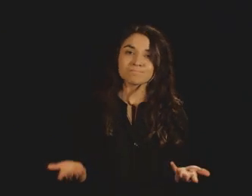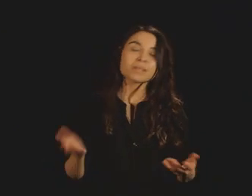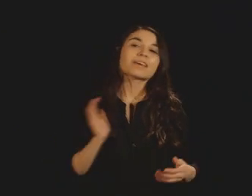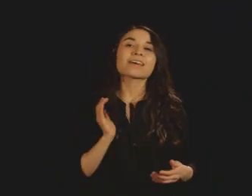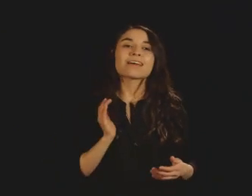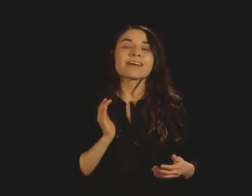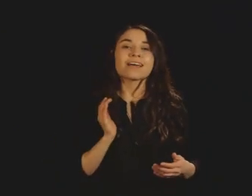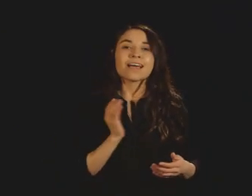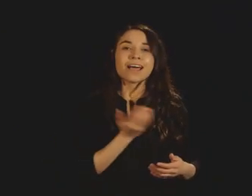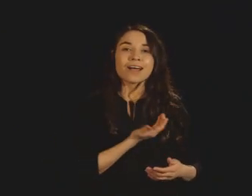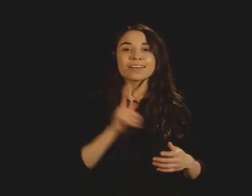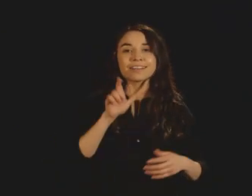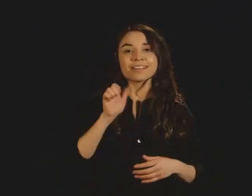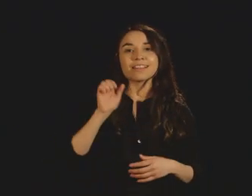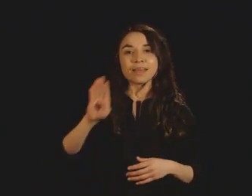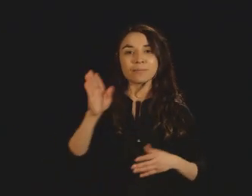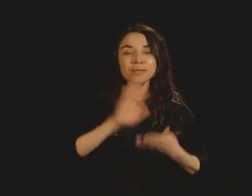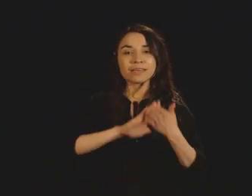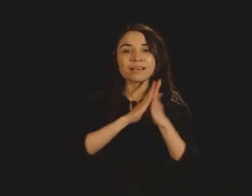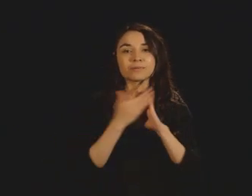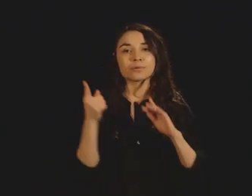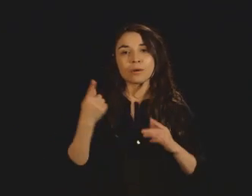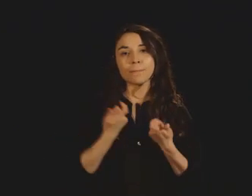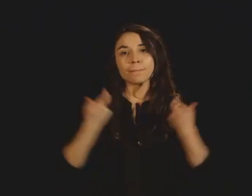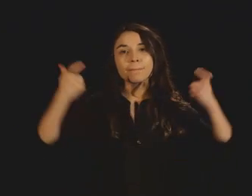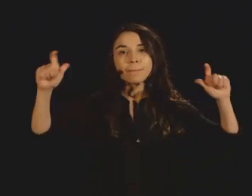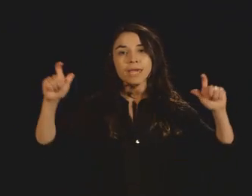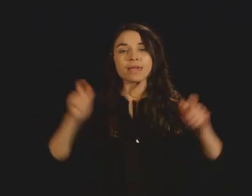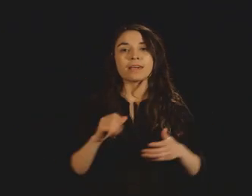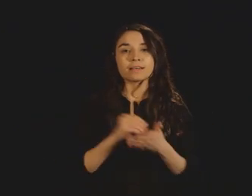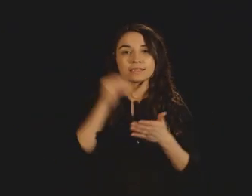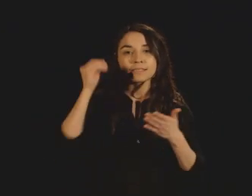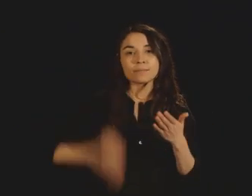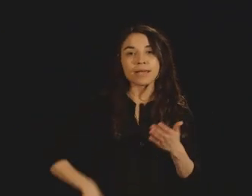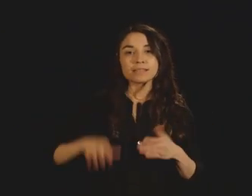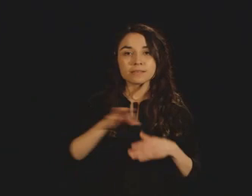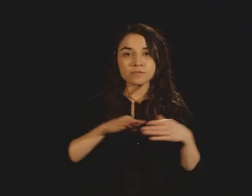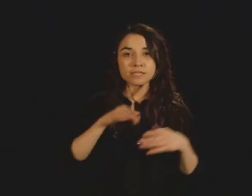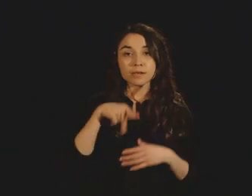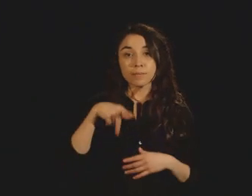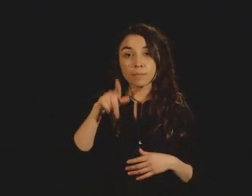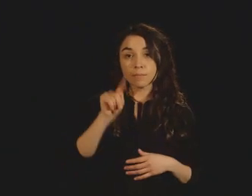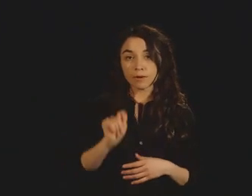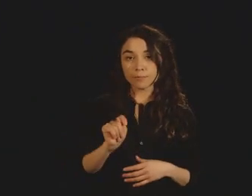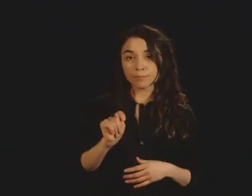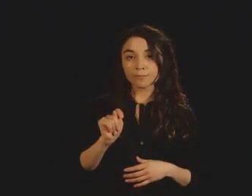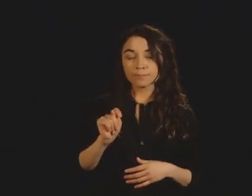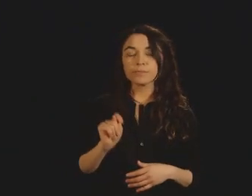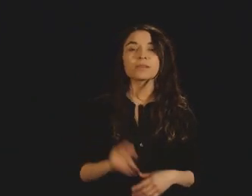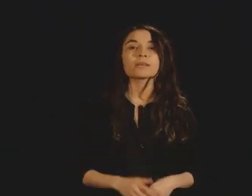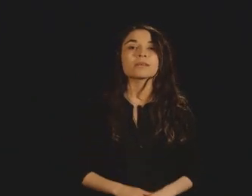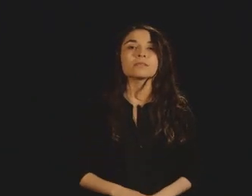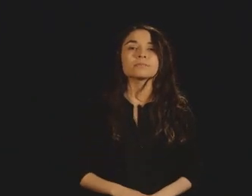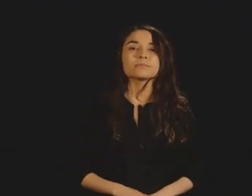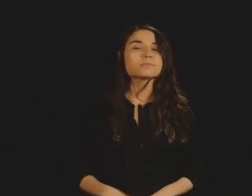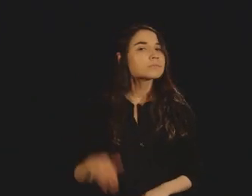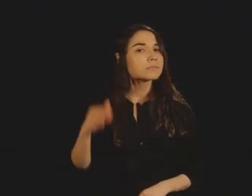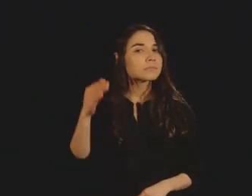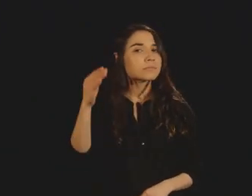We try not to do that. So why is it so important to understand the surface of water?